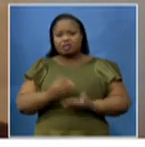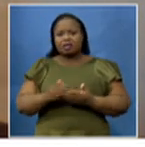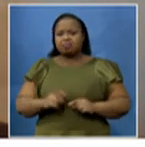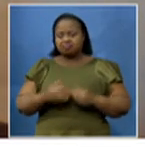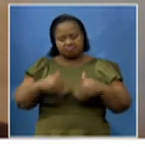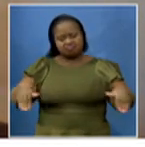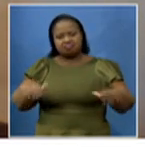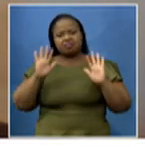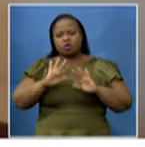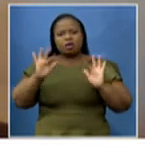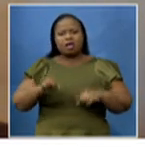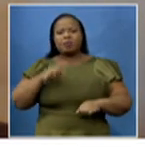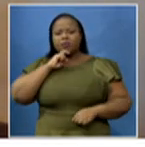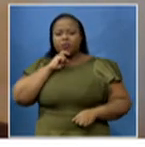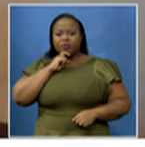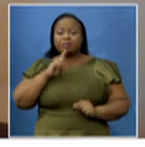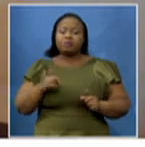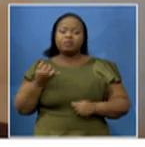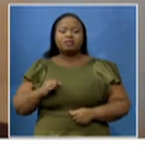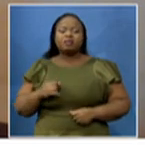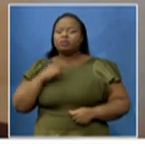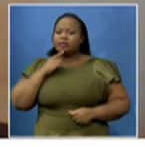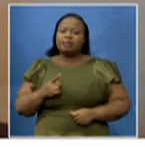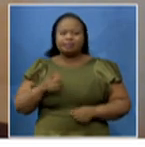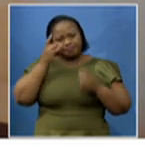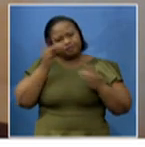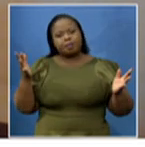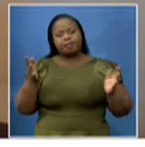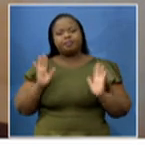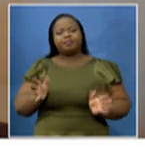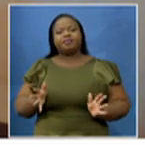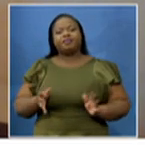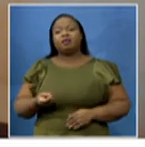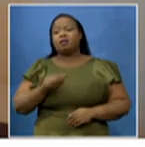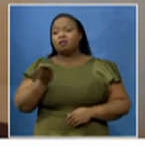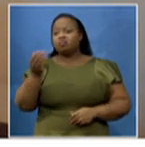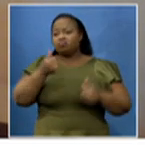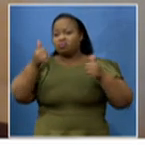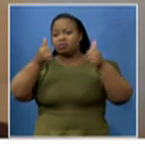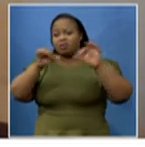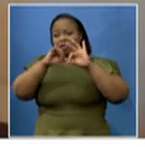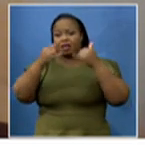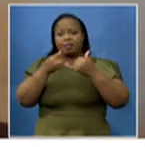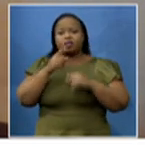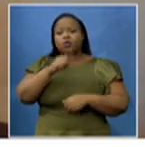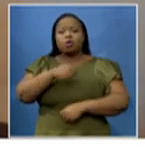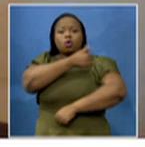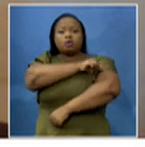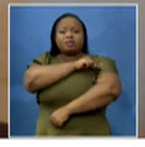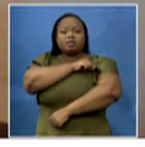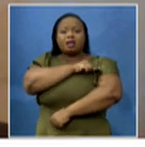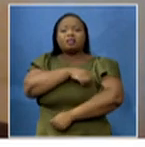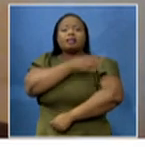some of those. But we're still re-emphasizing the same message and we're sending it to our employers, private and public. We are